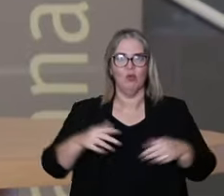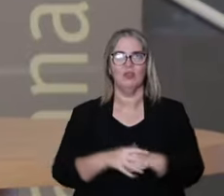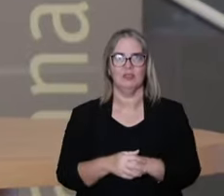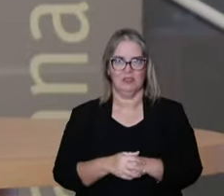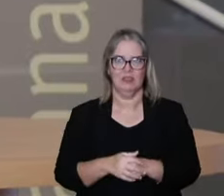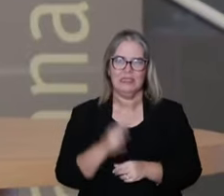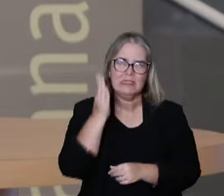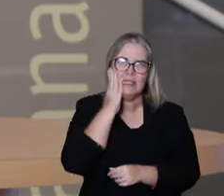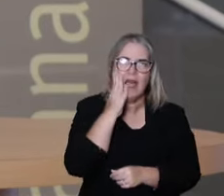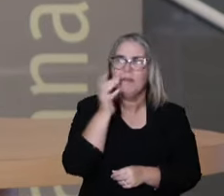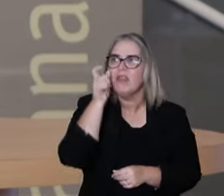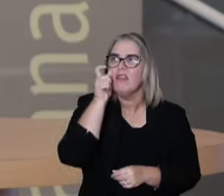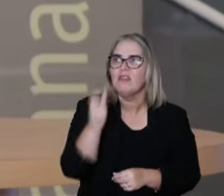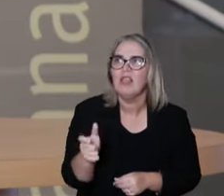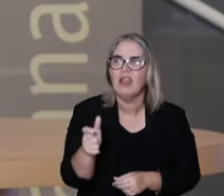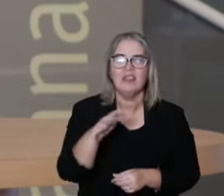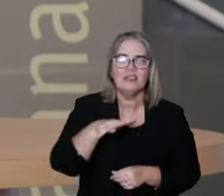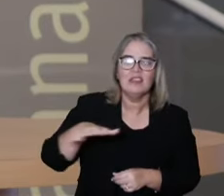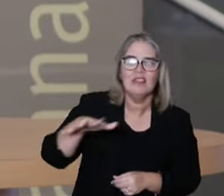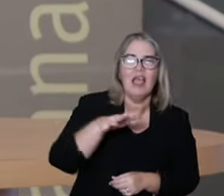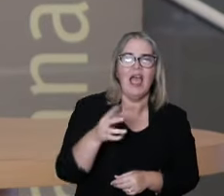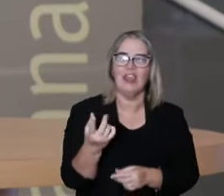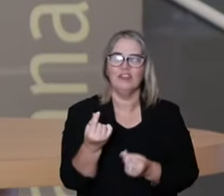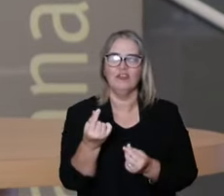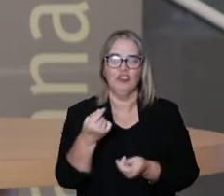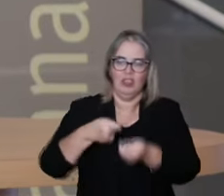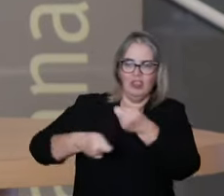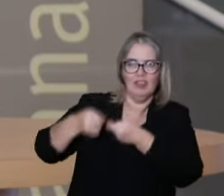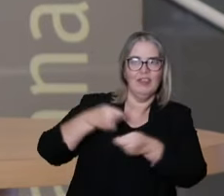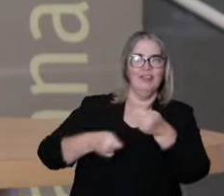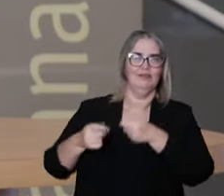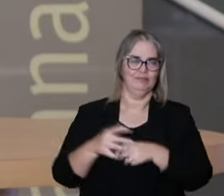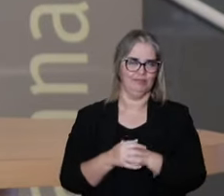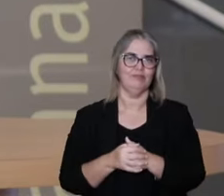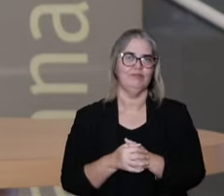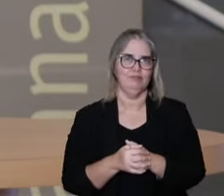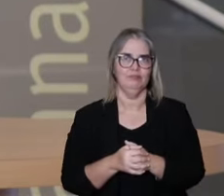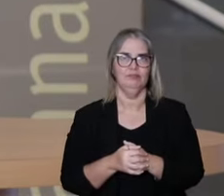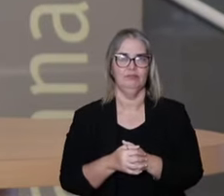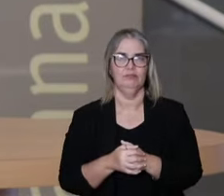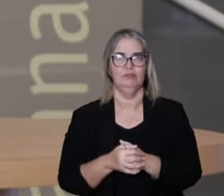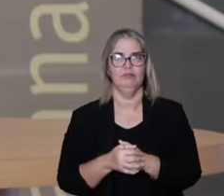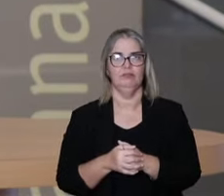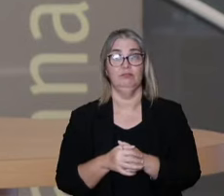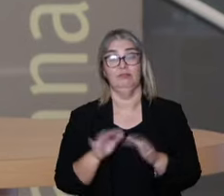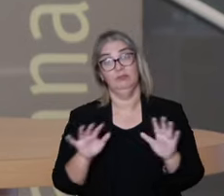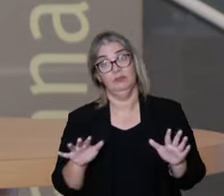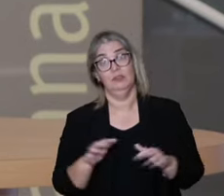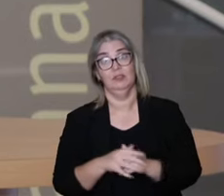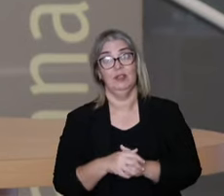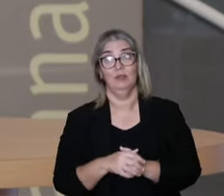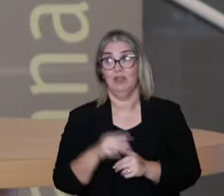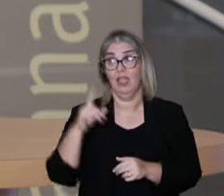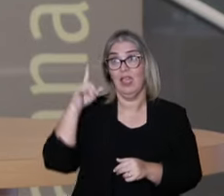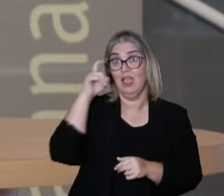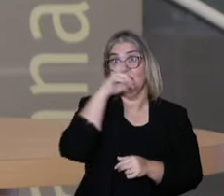involves a lot of resources and powerful interests of big industrial sectors.